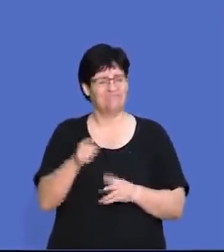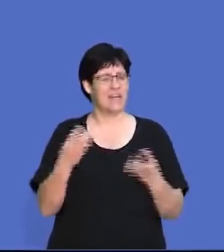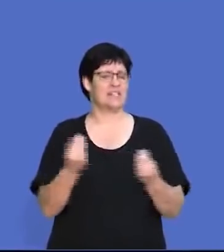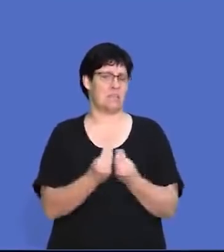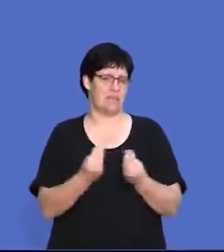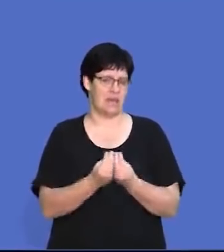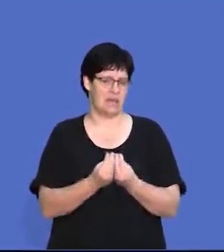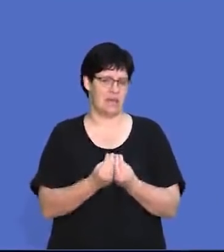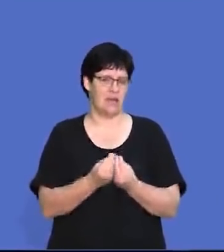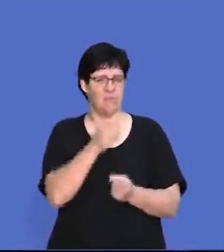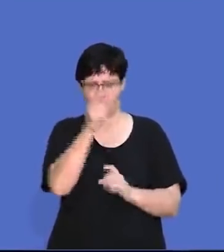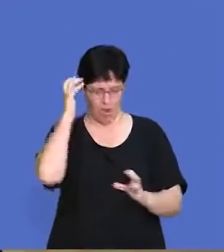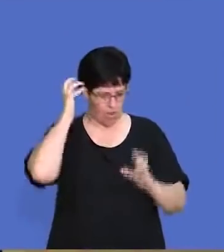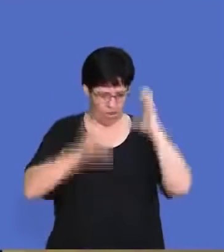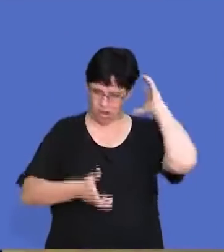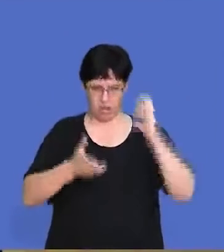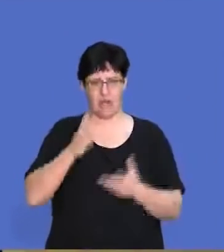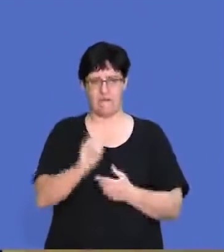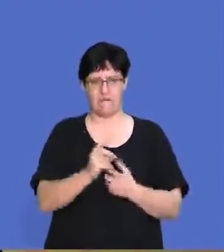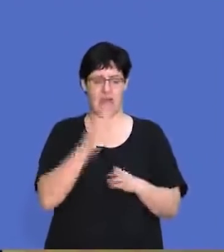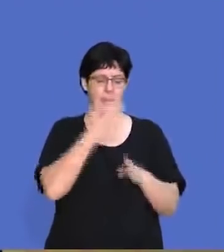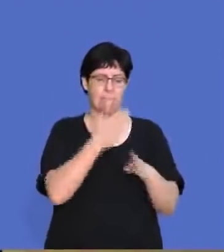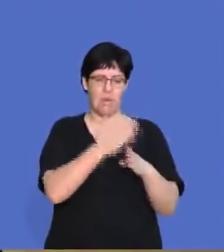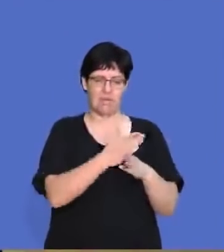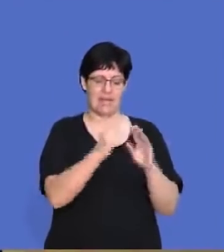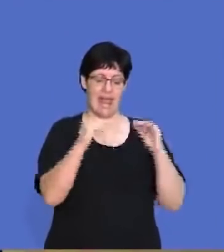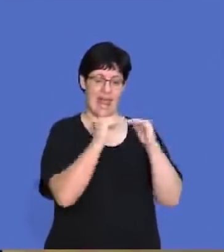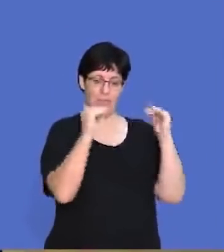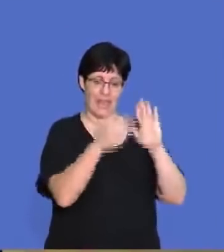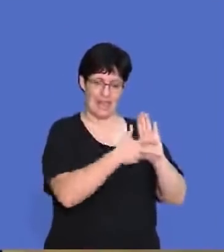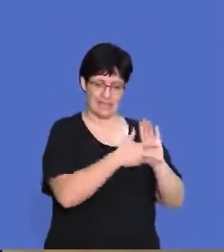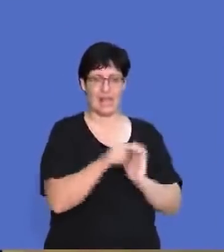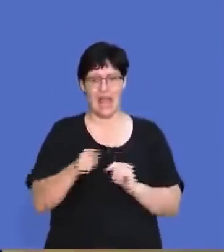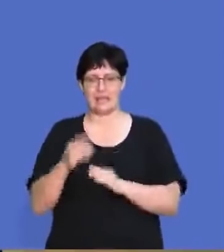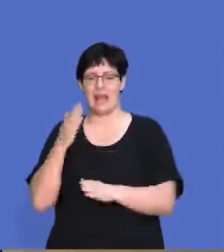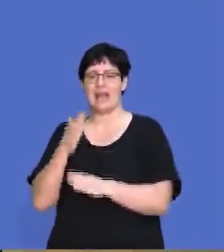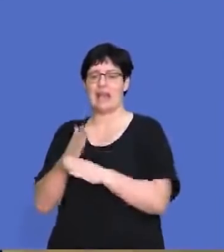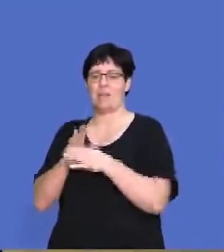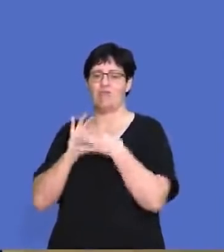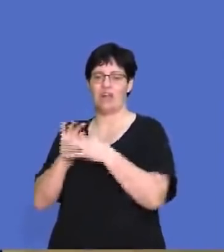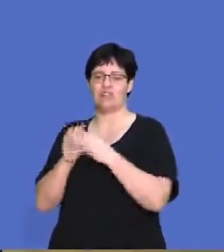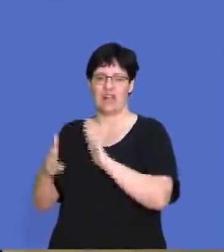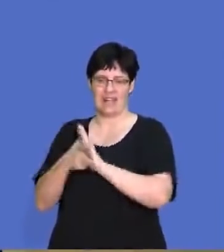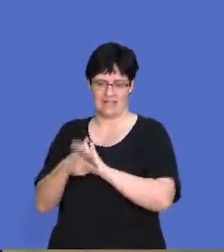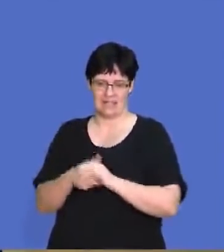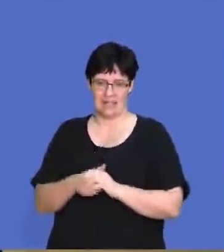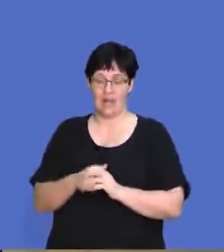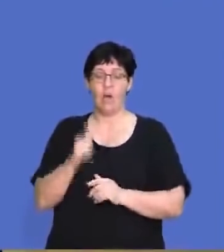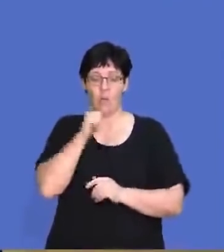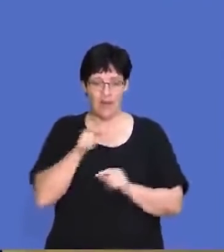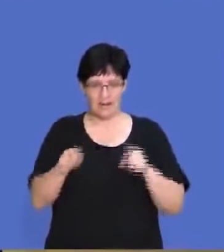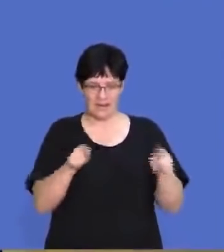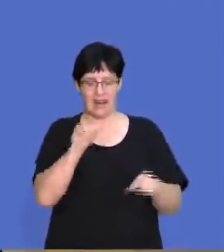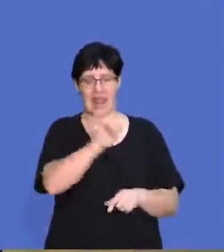this is something where a lot of you get confused between the Employment Equity Act and the Labor Relations Act